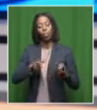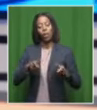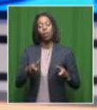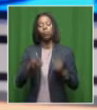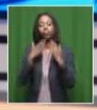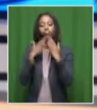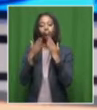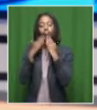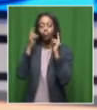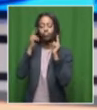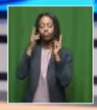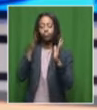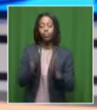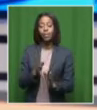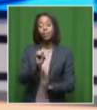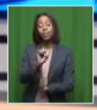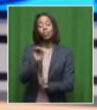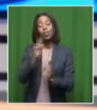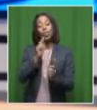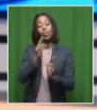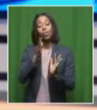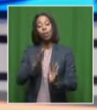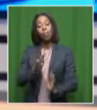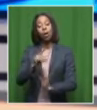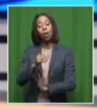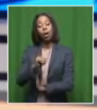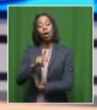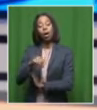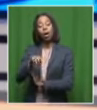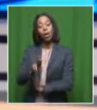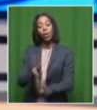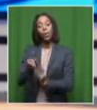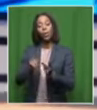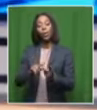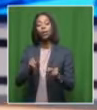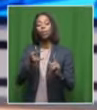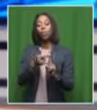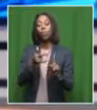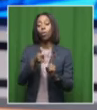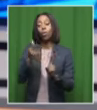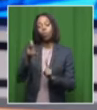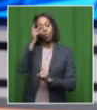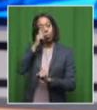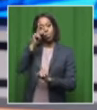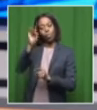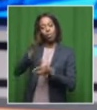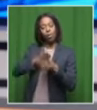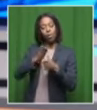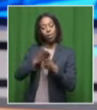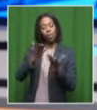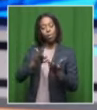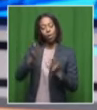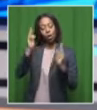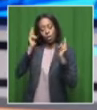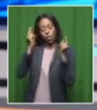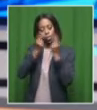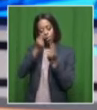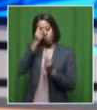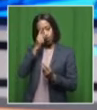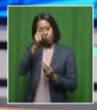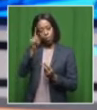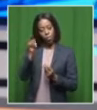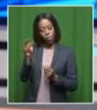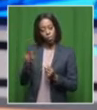thanks so much to our guests, SABC reporter Silwani Khakau. And, uh, also we were joined virtually by director of the Africa center for tobacco